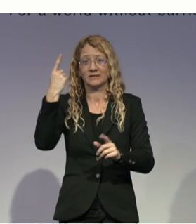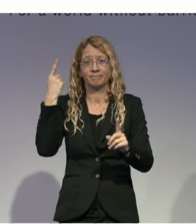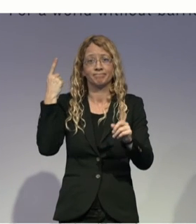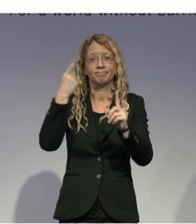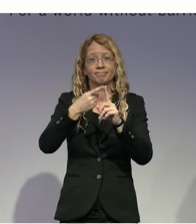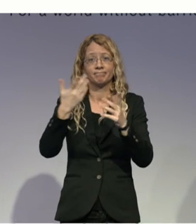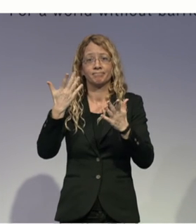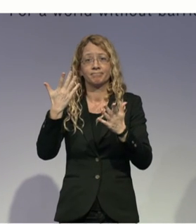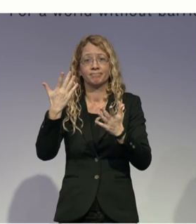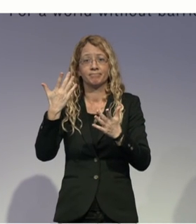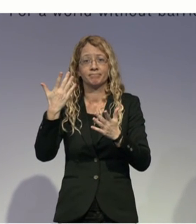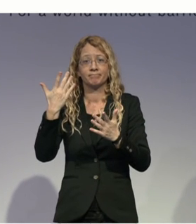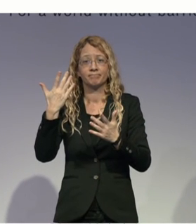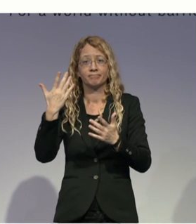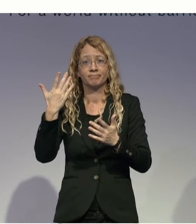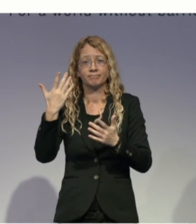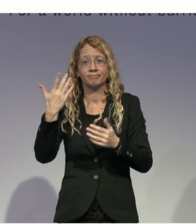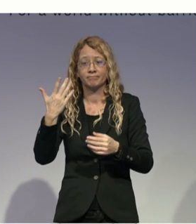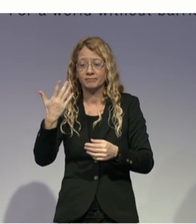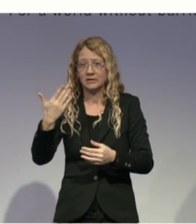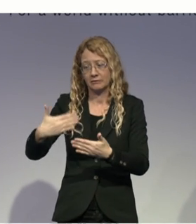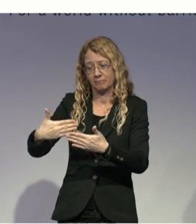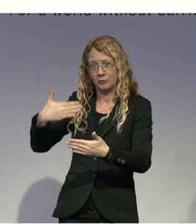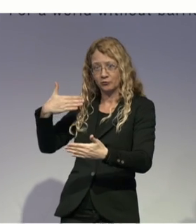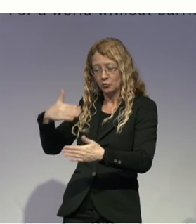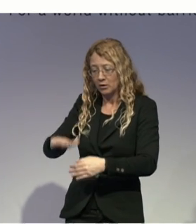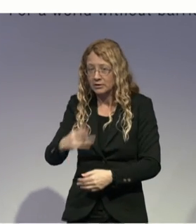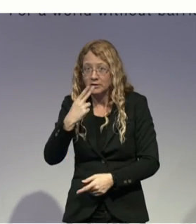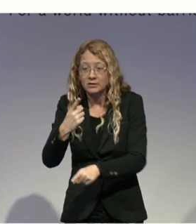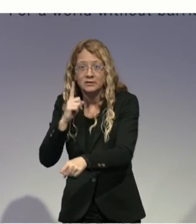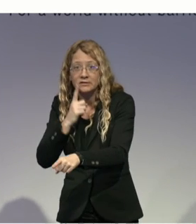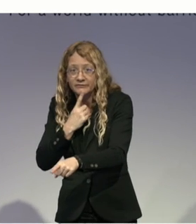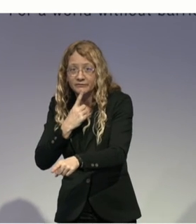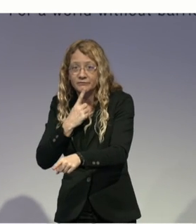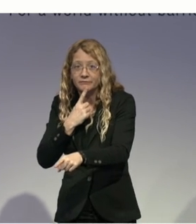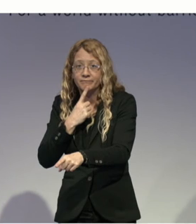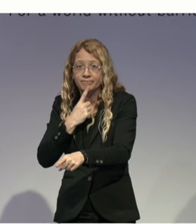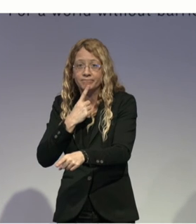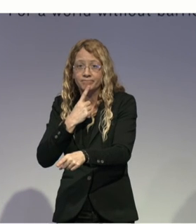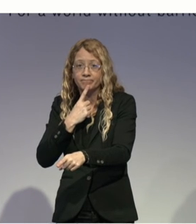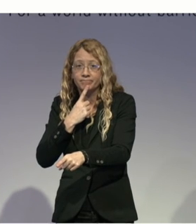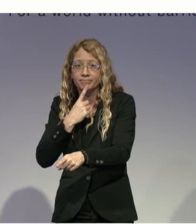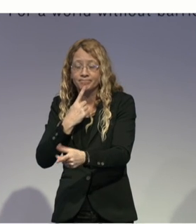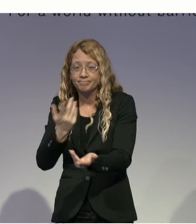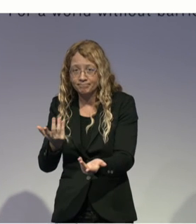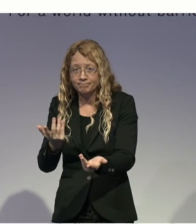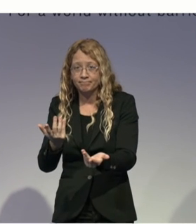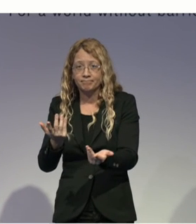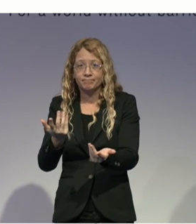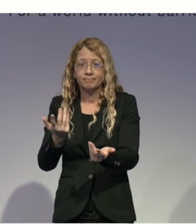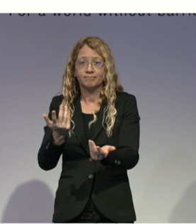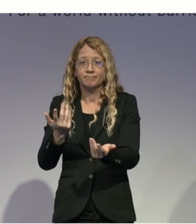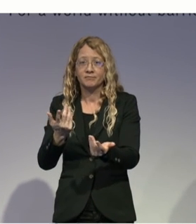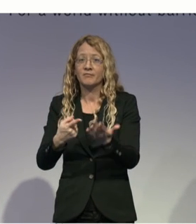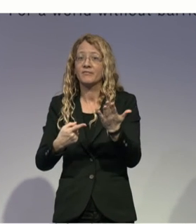and development of products. We always need to, you know, to improve the current technology, but